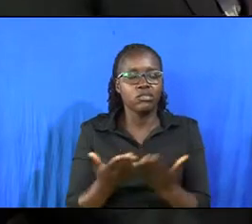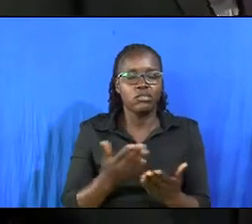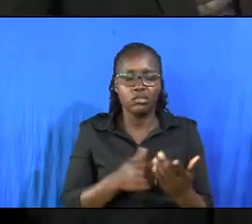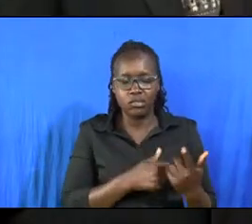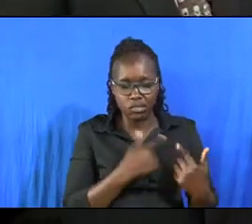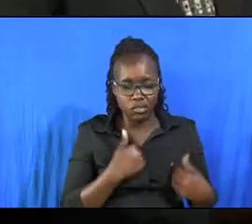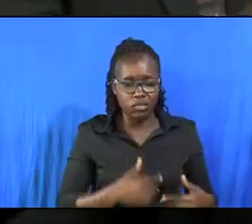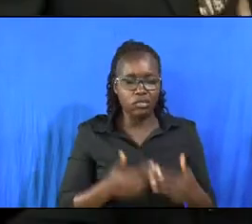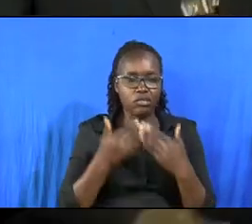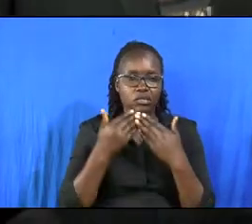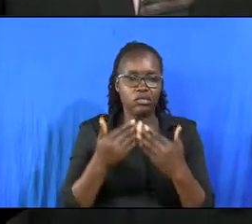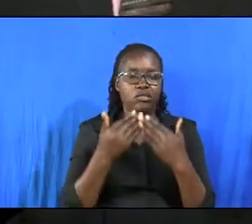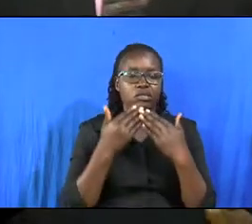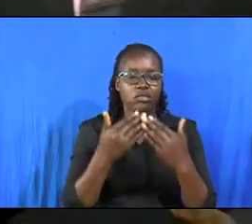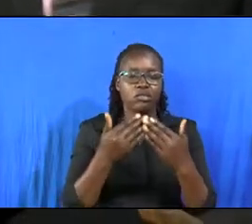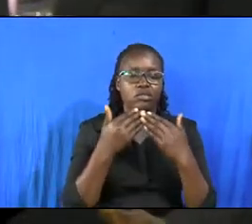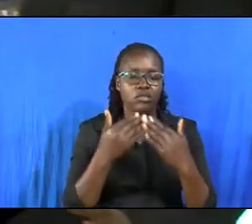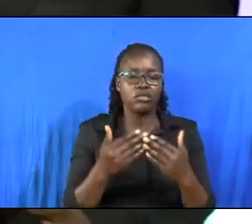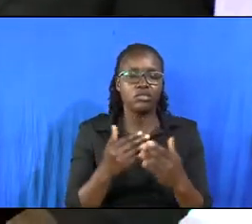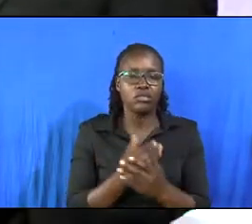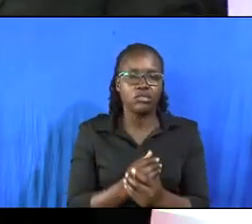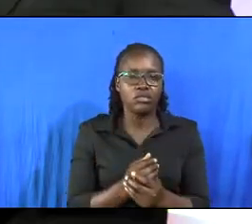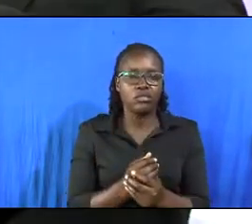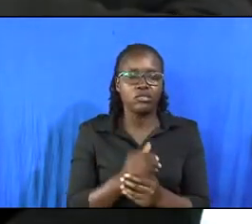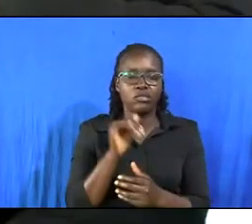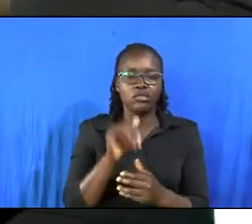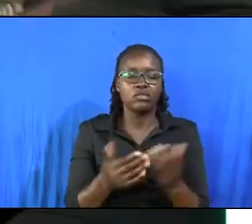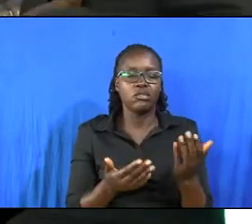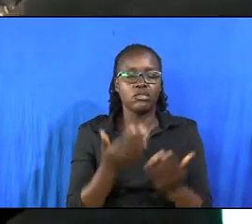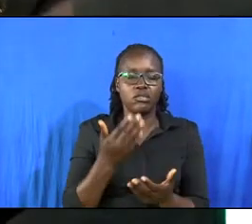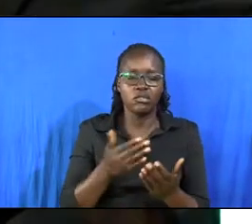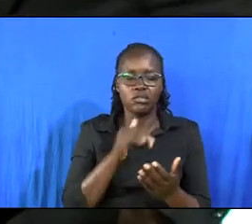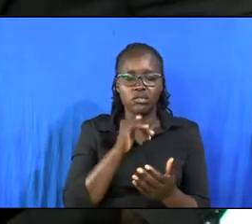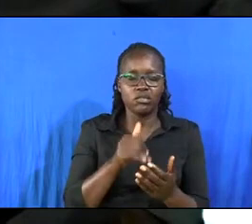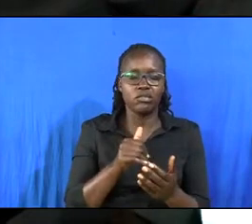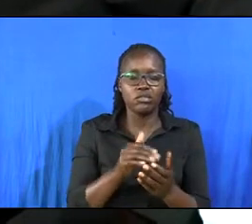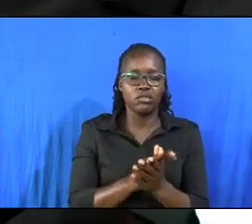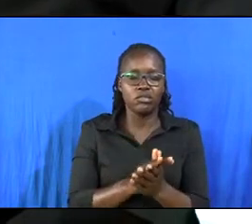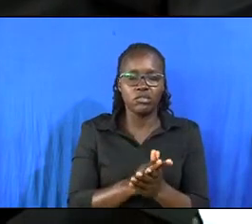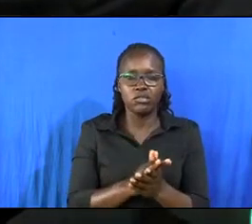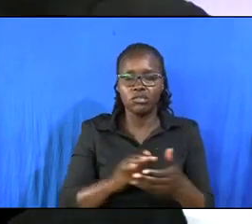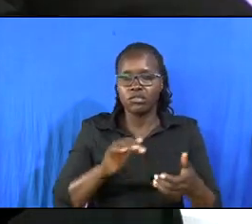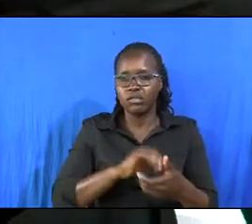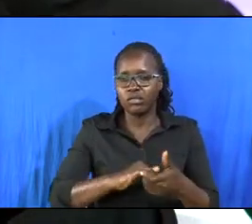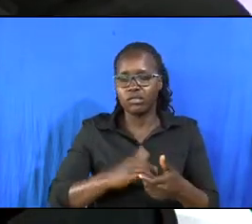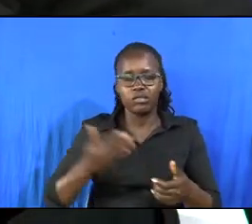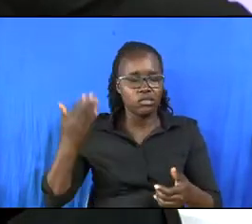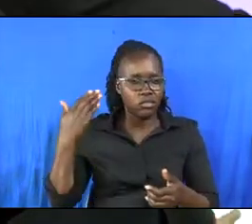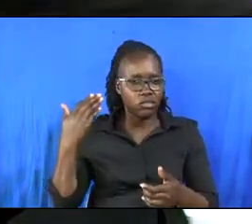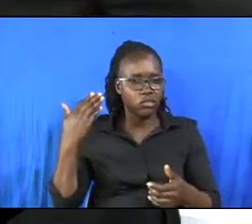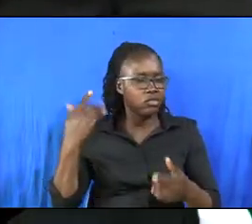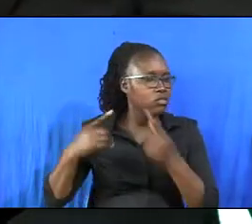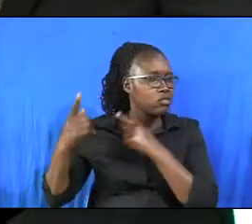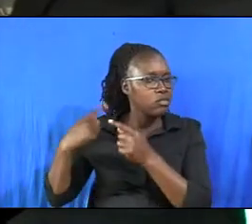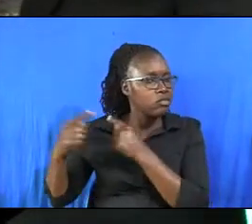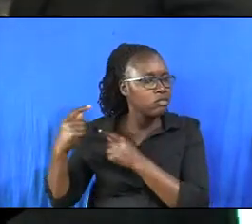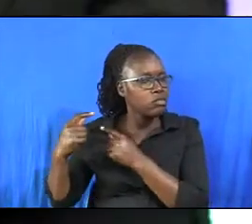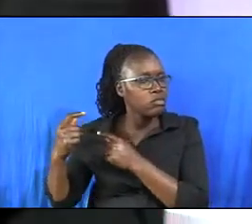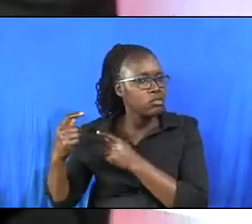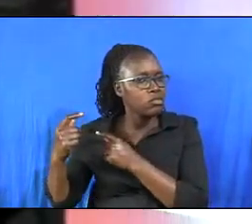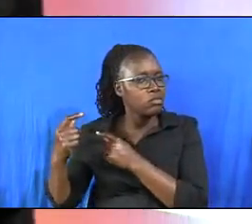of gratitude, a heart of thankfulness, that you may not engage in your past traditions.